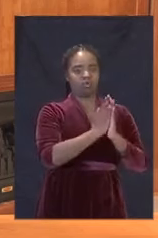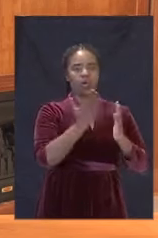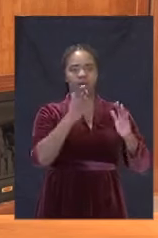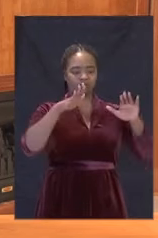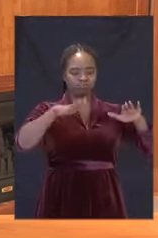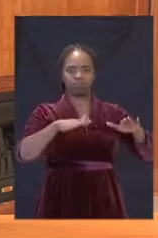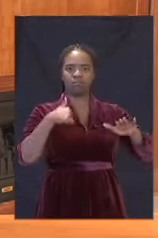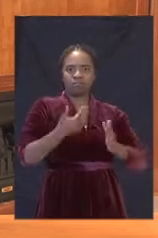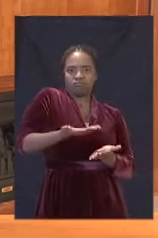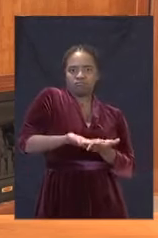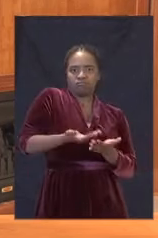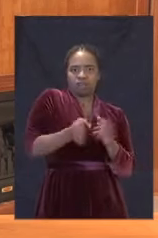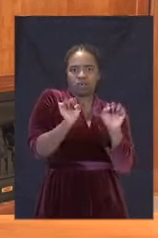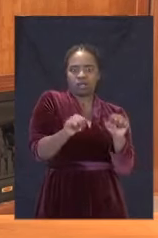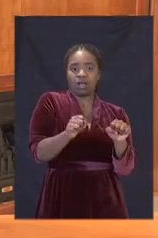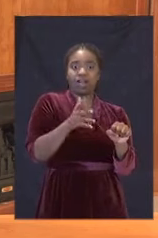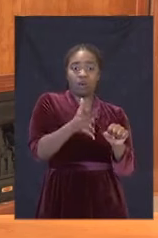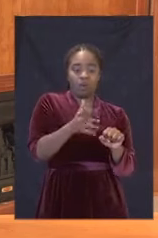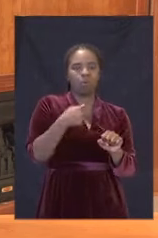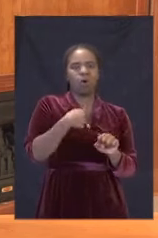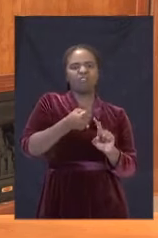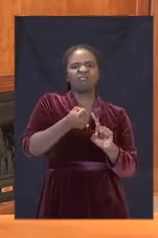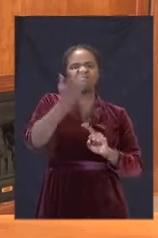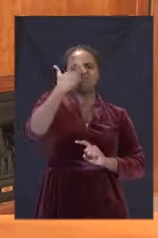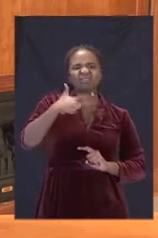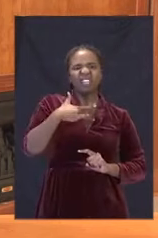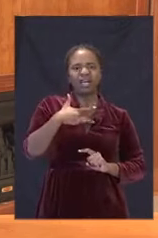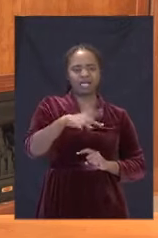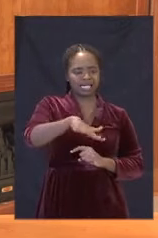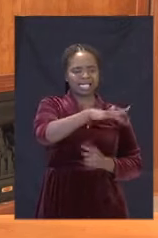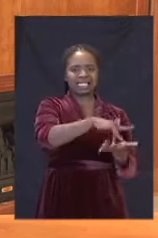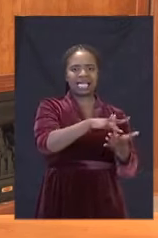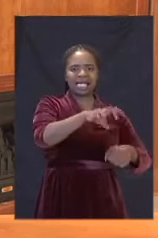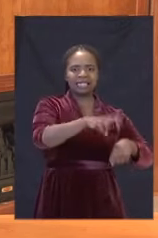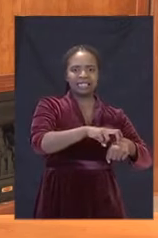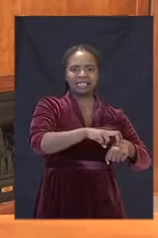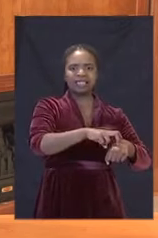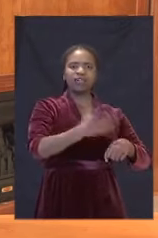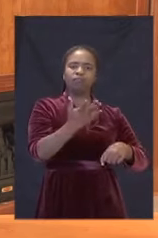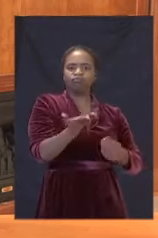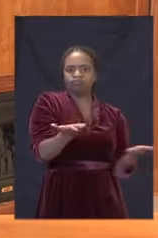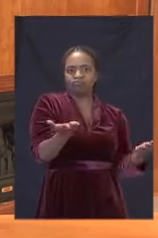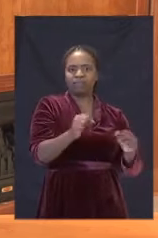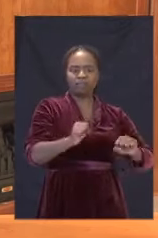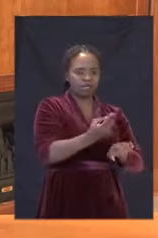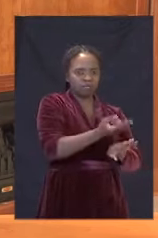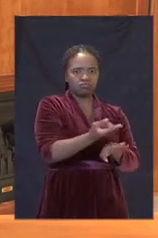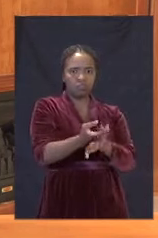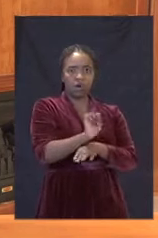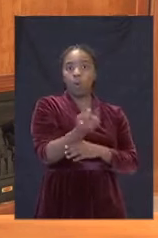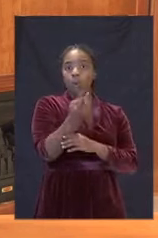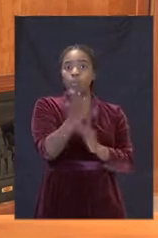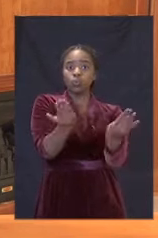available for the fight against coronavirus by providing additional space for school